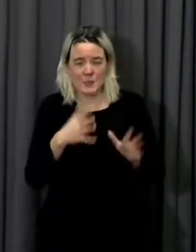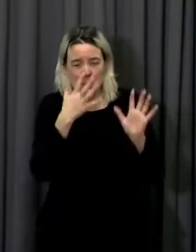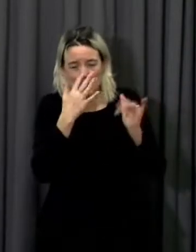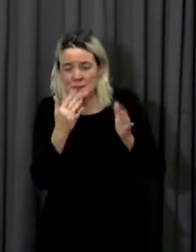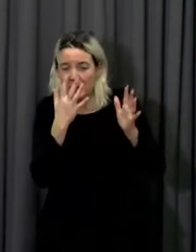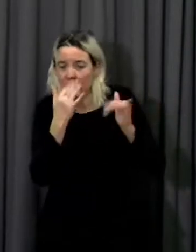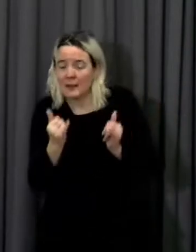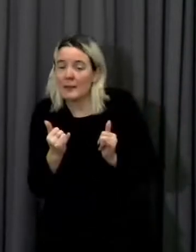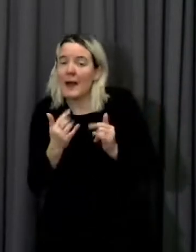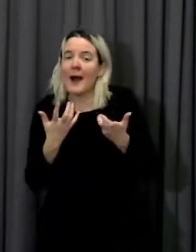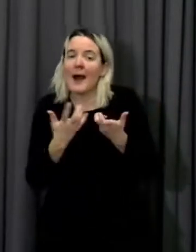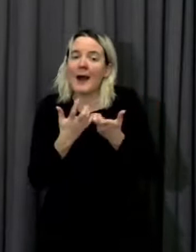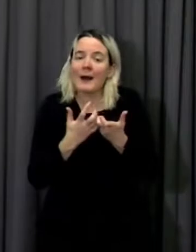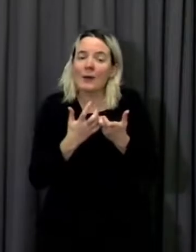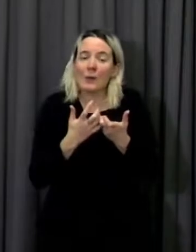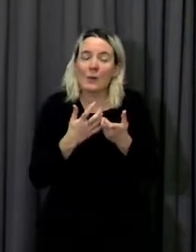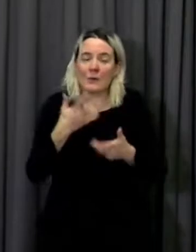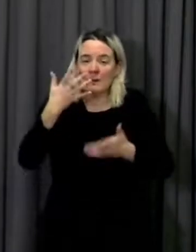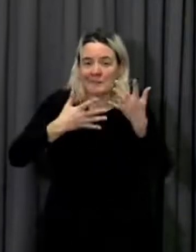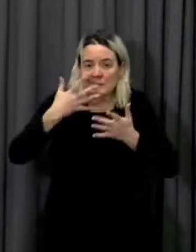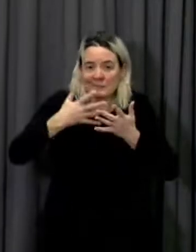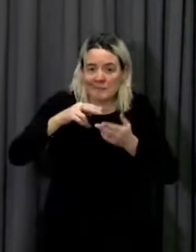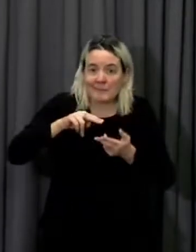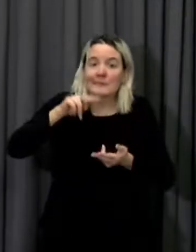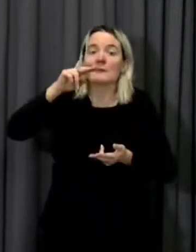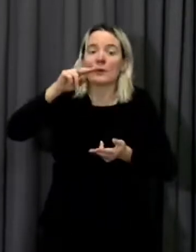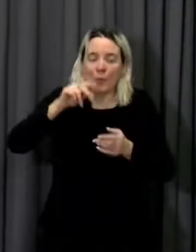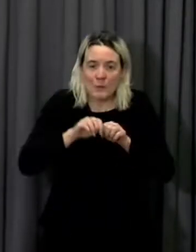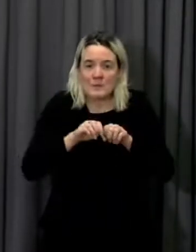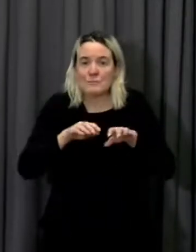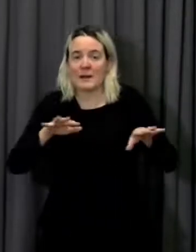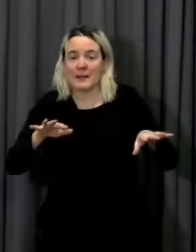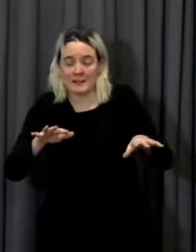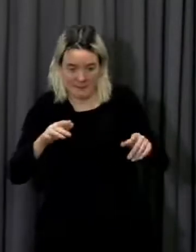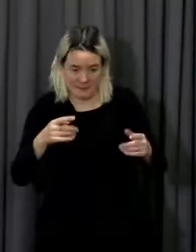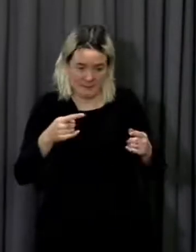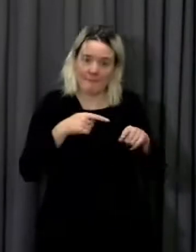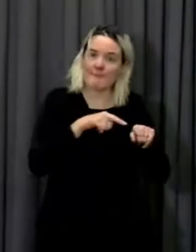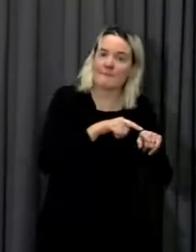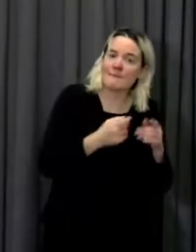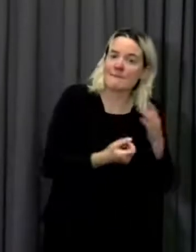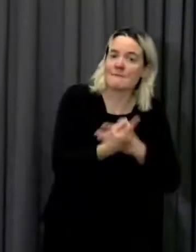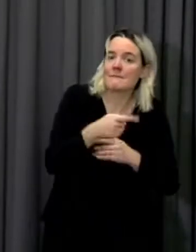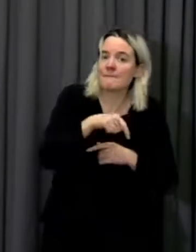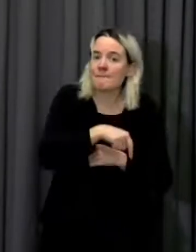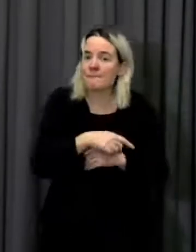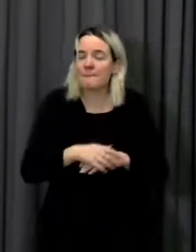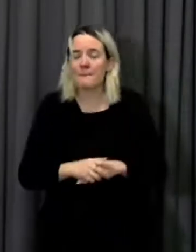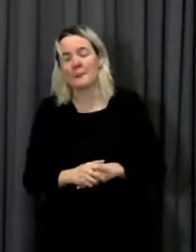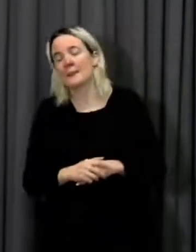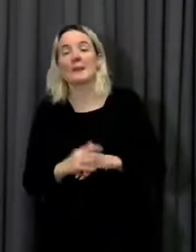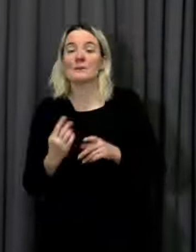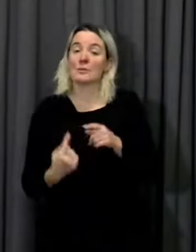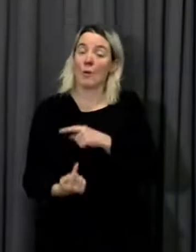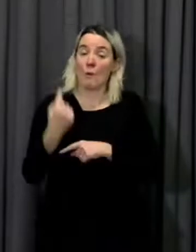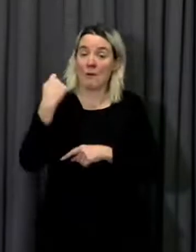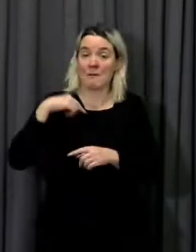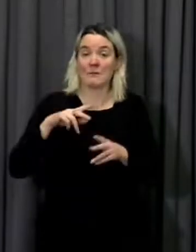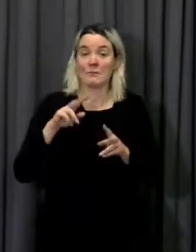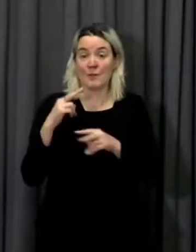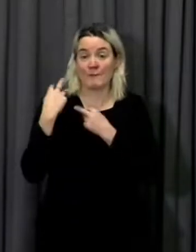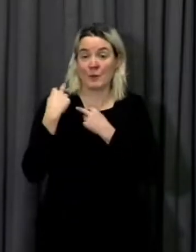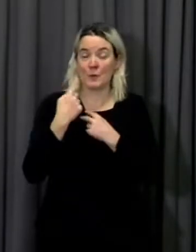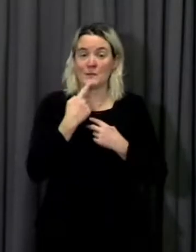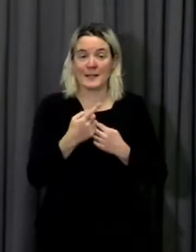before moving on to the next stage. But we are intensely aware of the pressure on people now. That's why in the last review, we allowed people